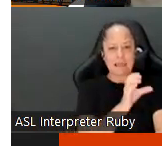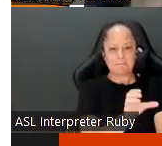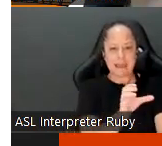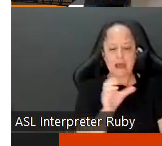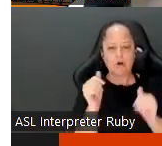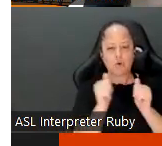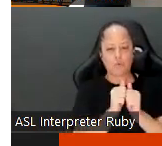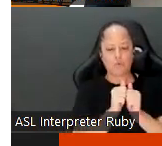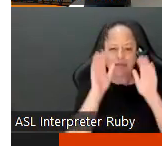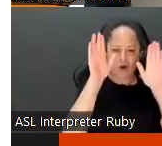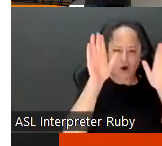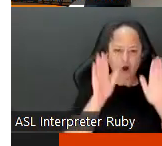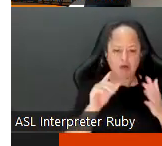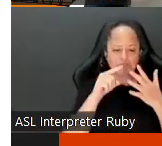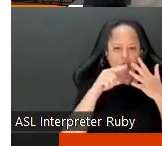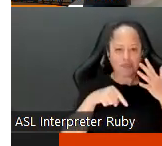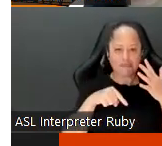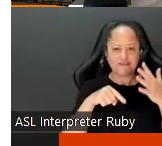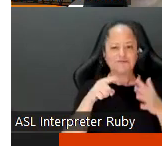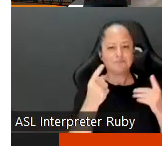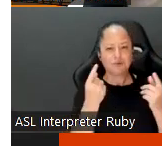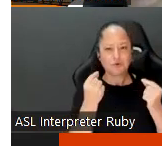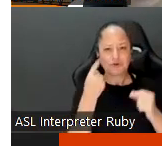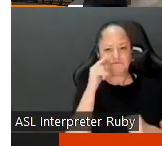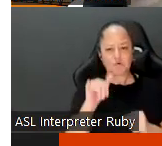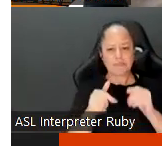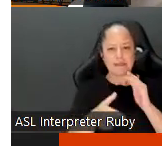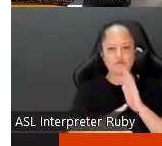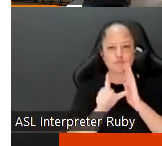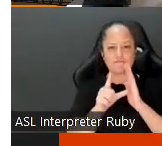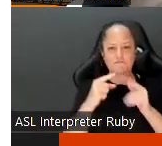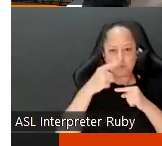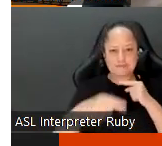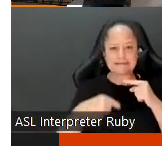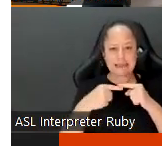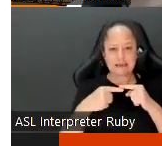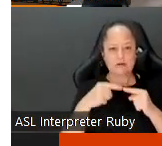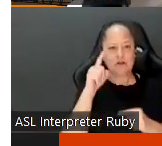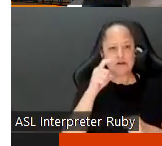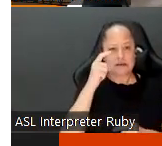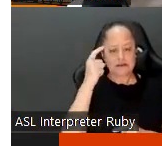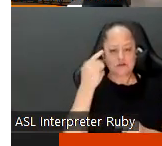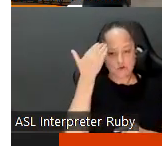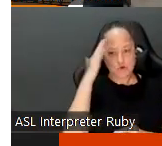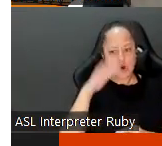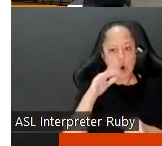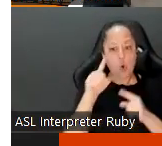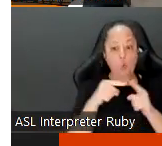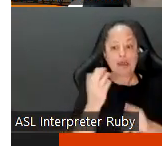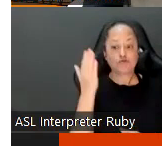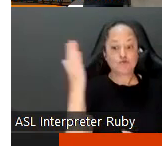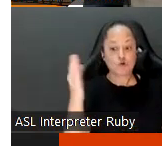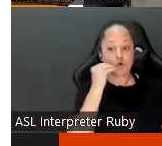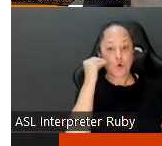awesomeness and all the things you um can do for this review cycle so you need to know you turn in you need to know what your homework is